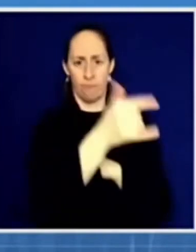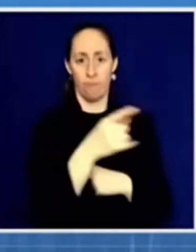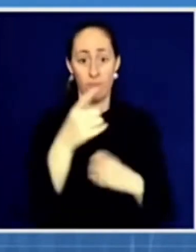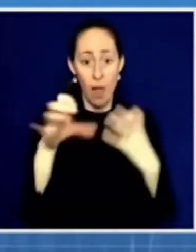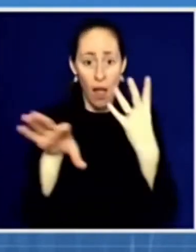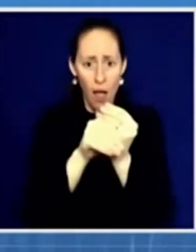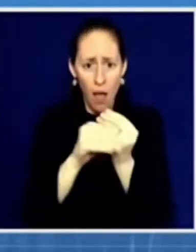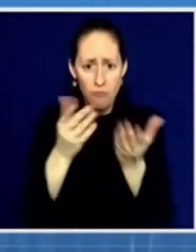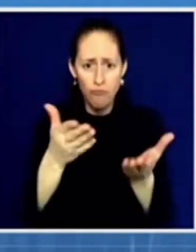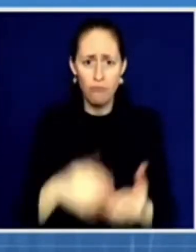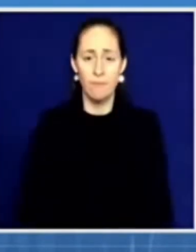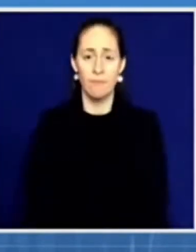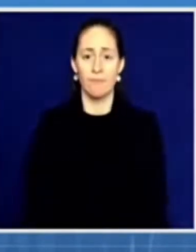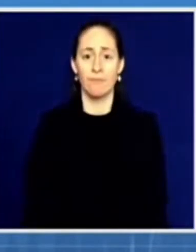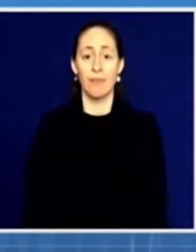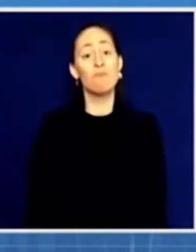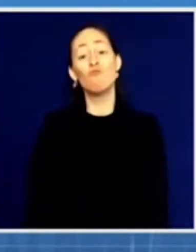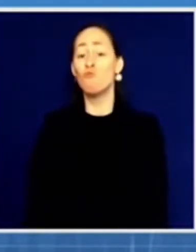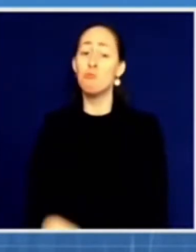No, nothing to add.